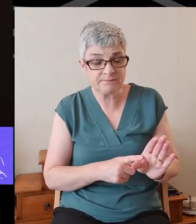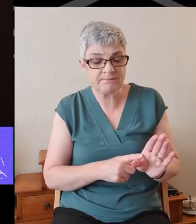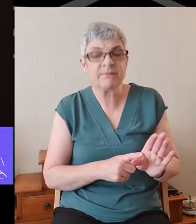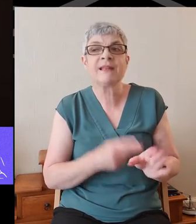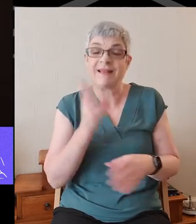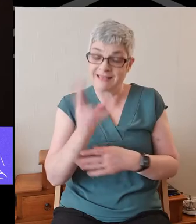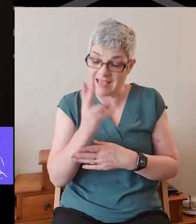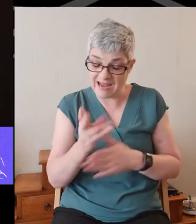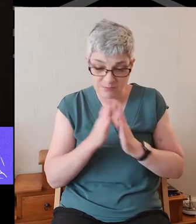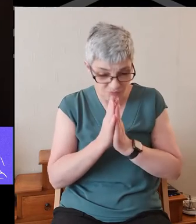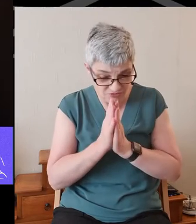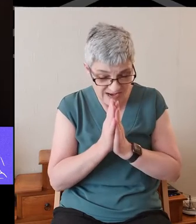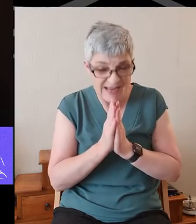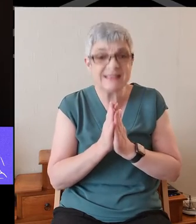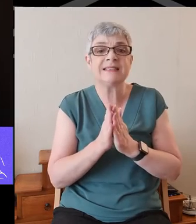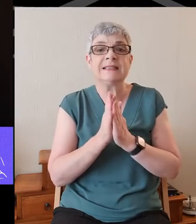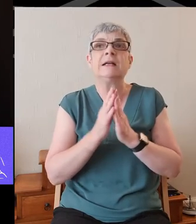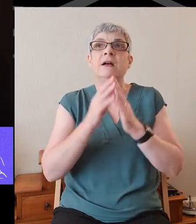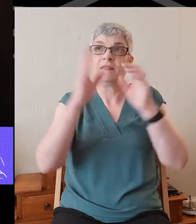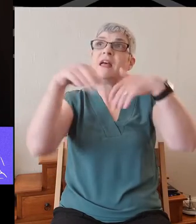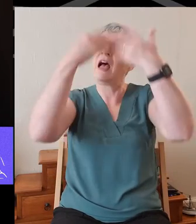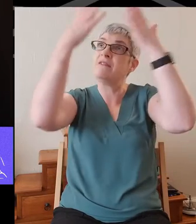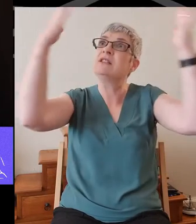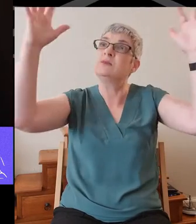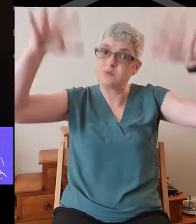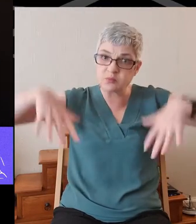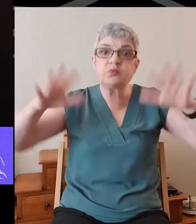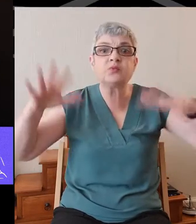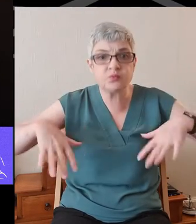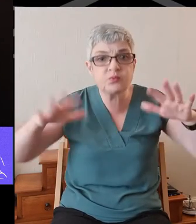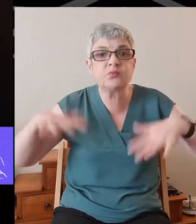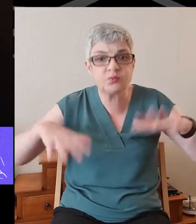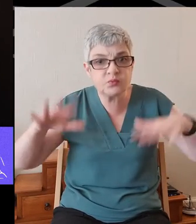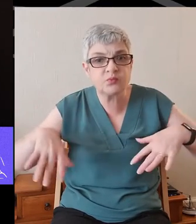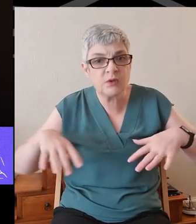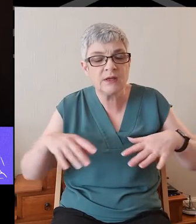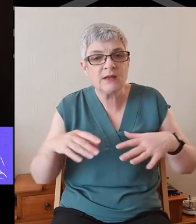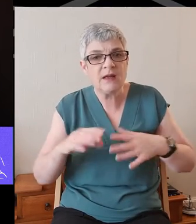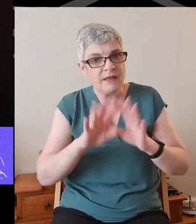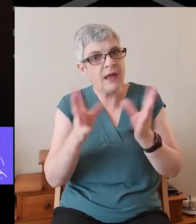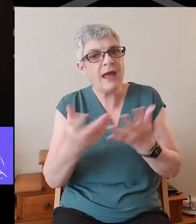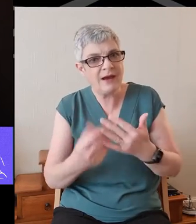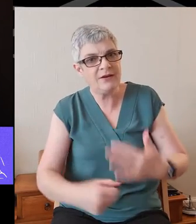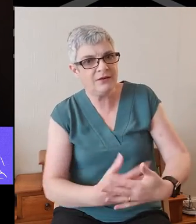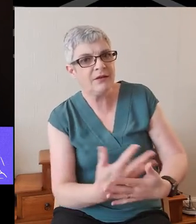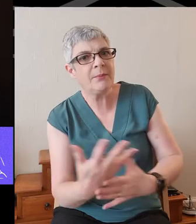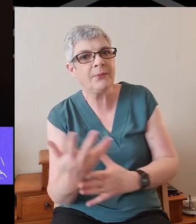Again, he prayed and the heavens gave rain and the earth produced its crops.